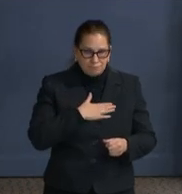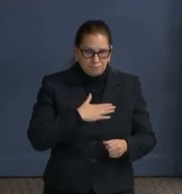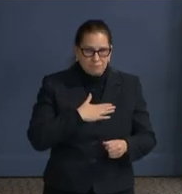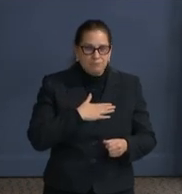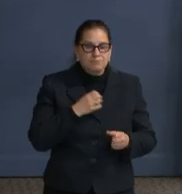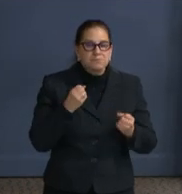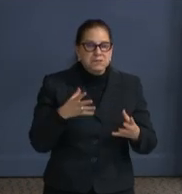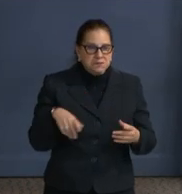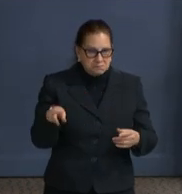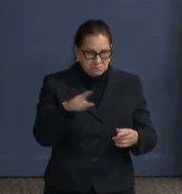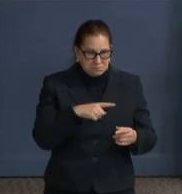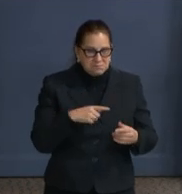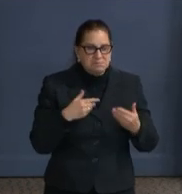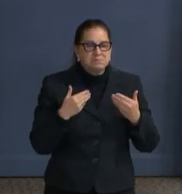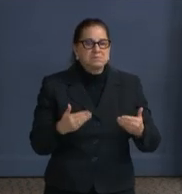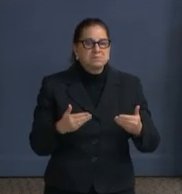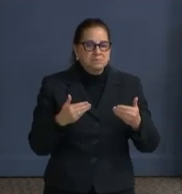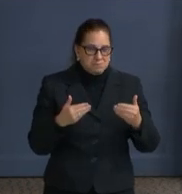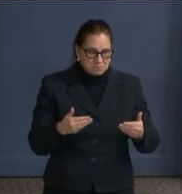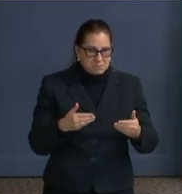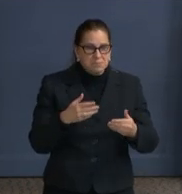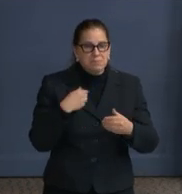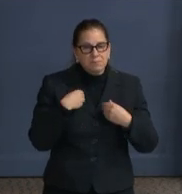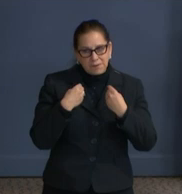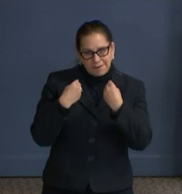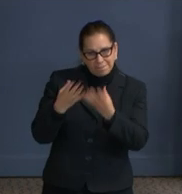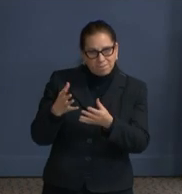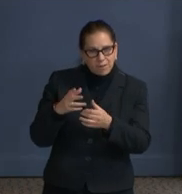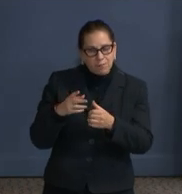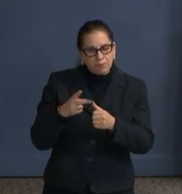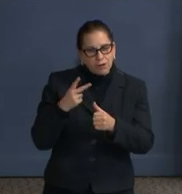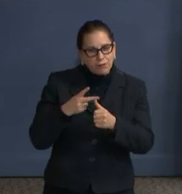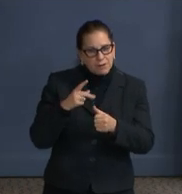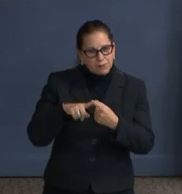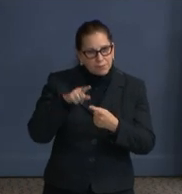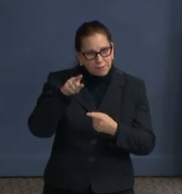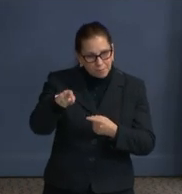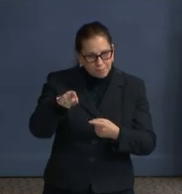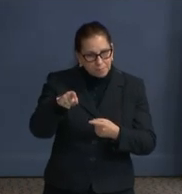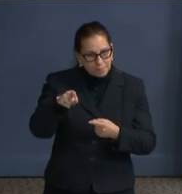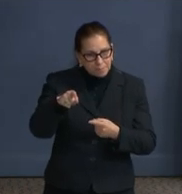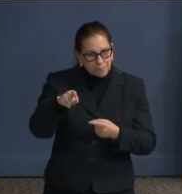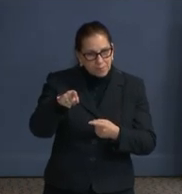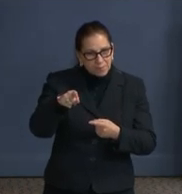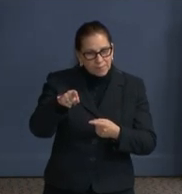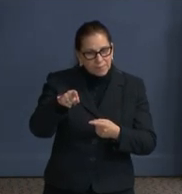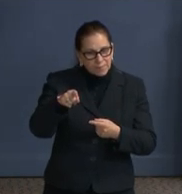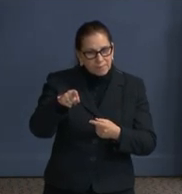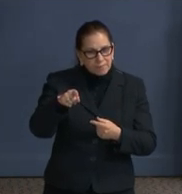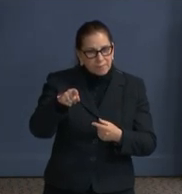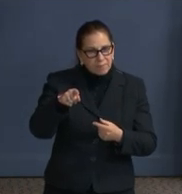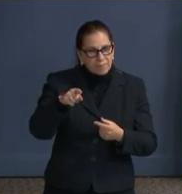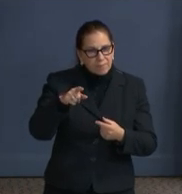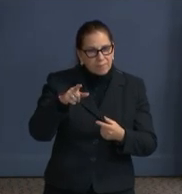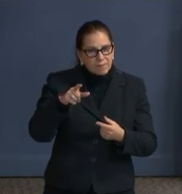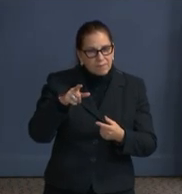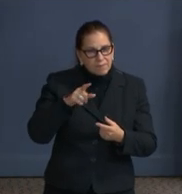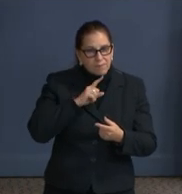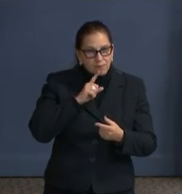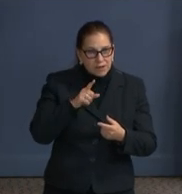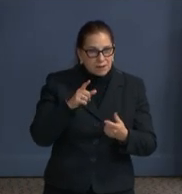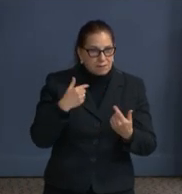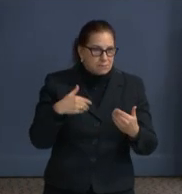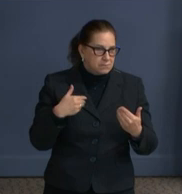only have we been able to prioritize it, we've been able to roll out a very clear way